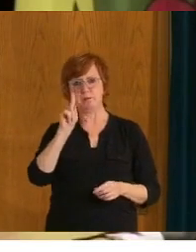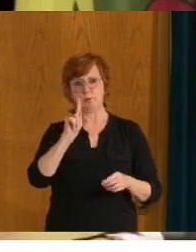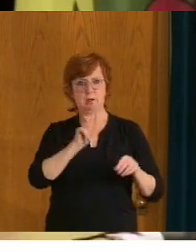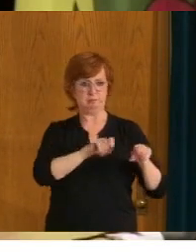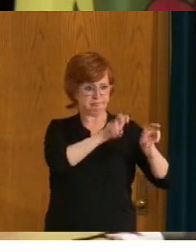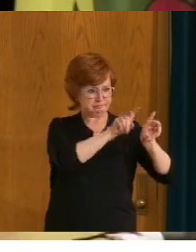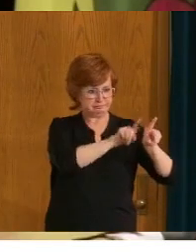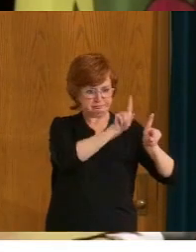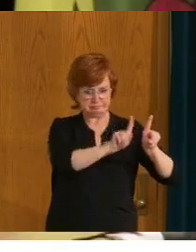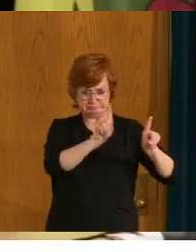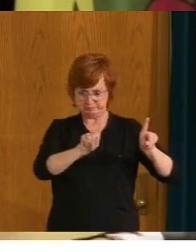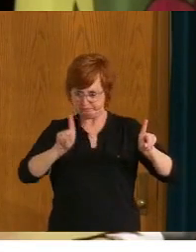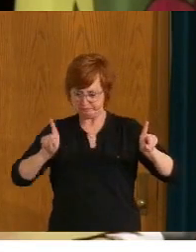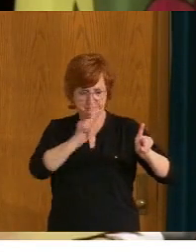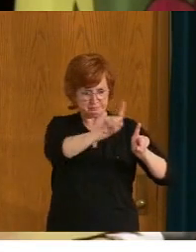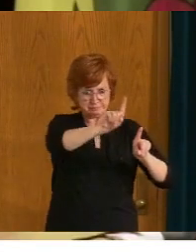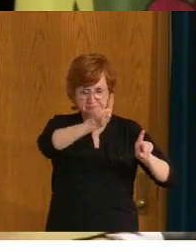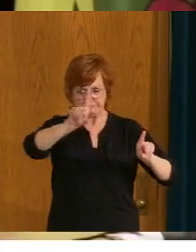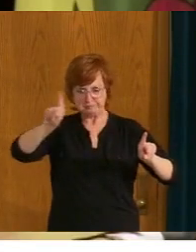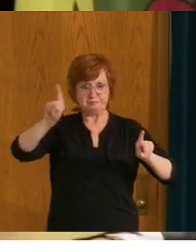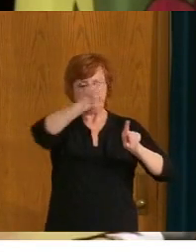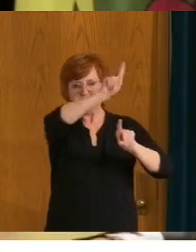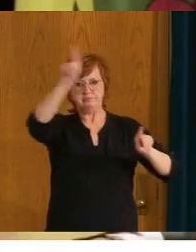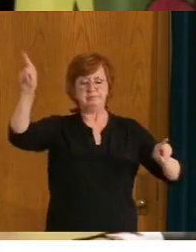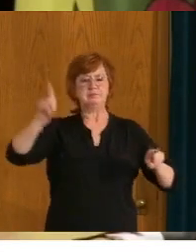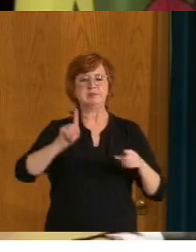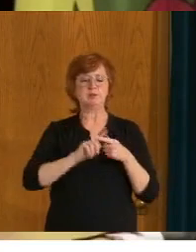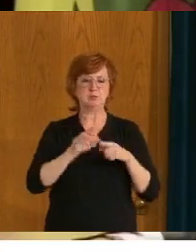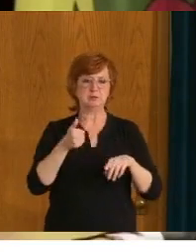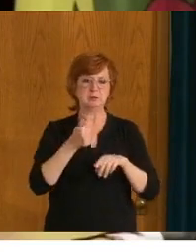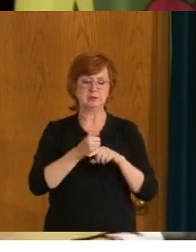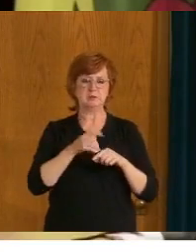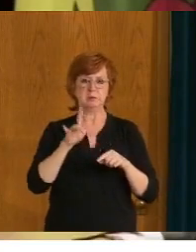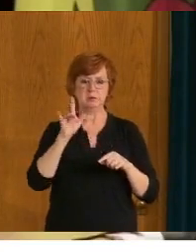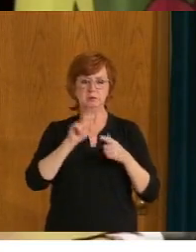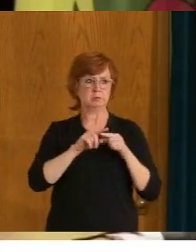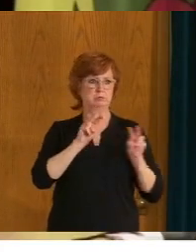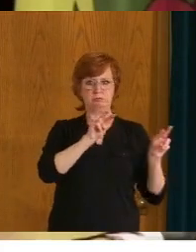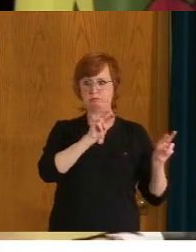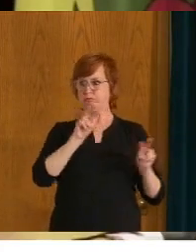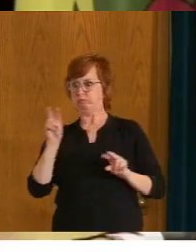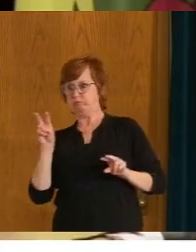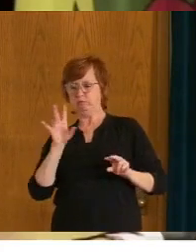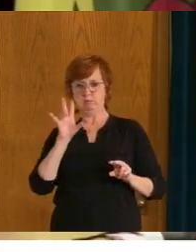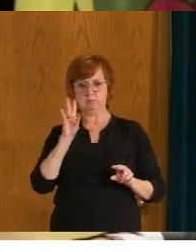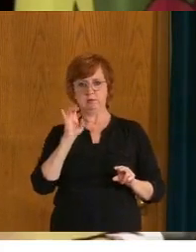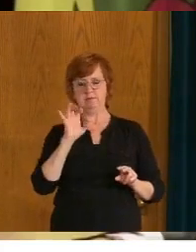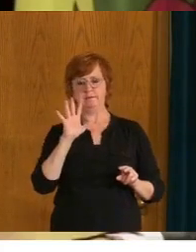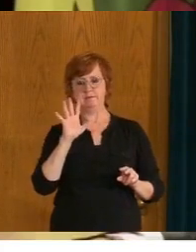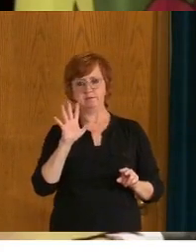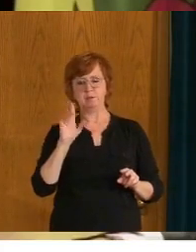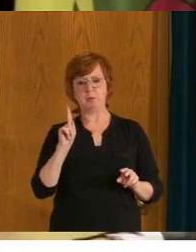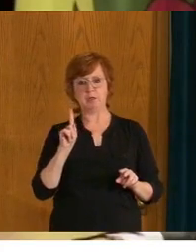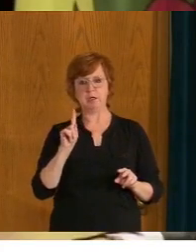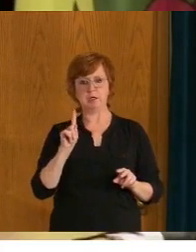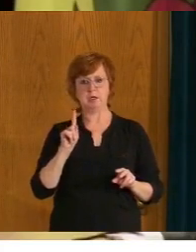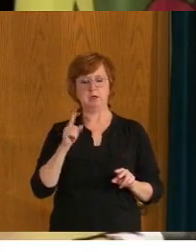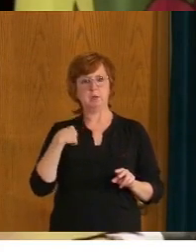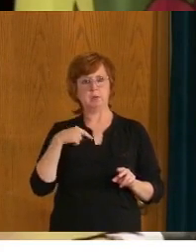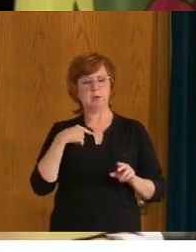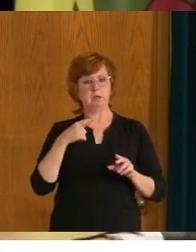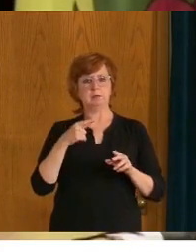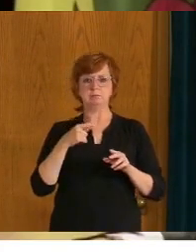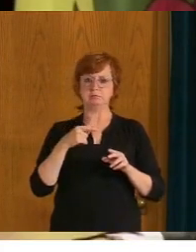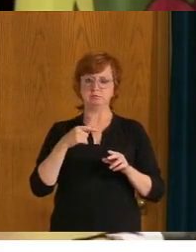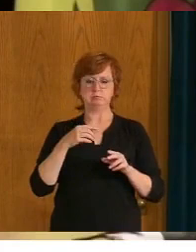and to take the initiative to educate ourselves on, uh, what the, what, what the residential school system was and what it, uh,